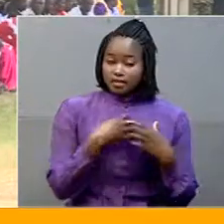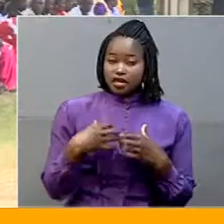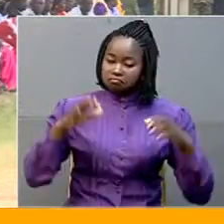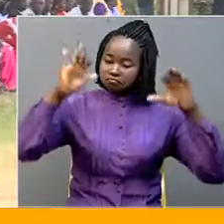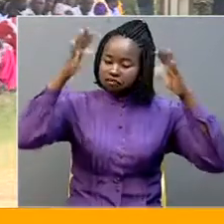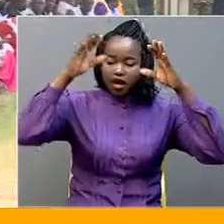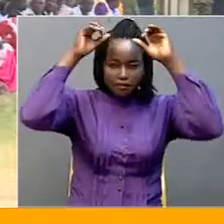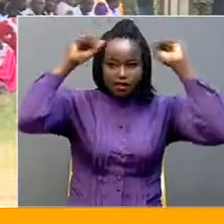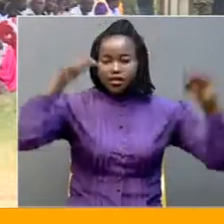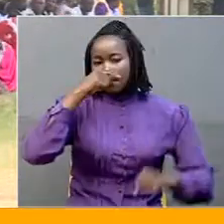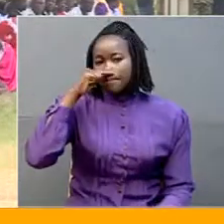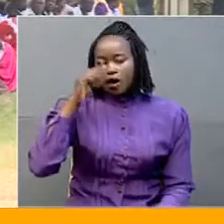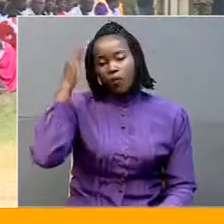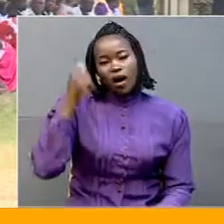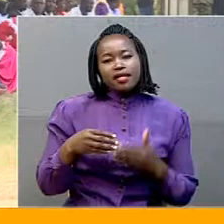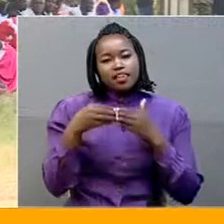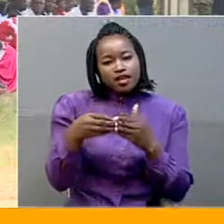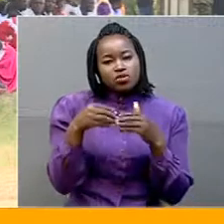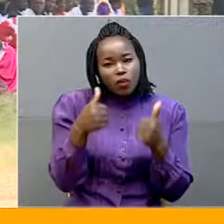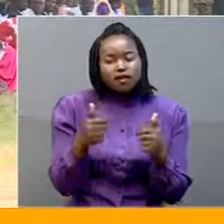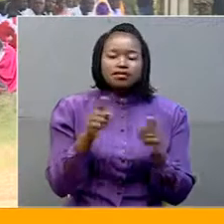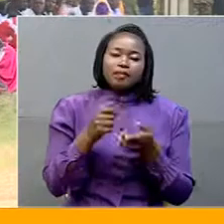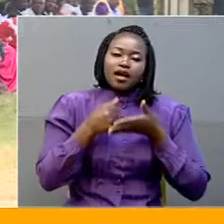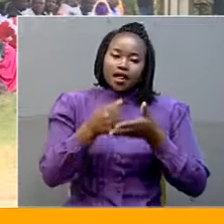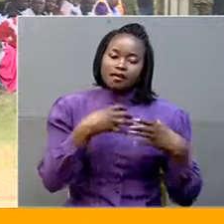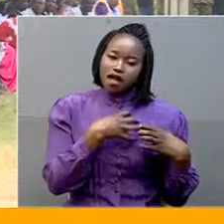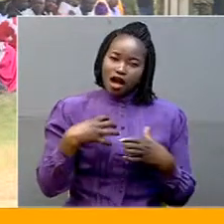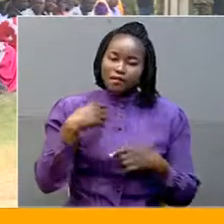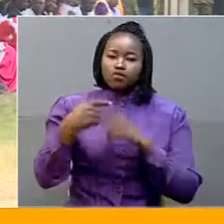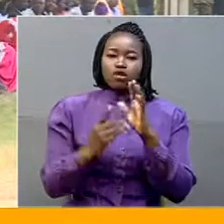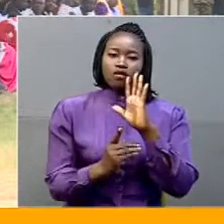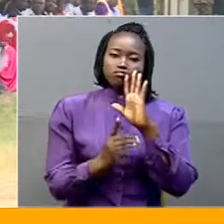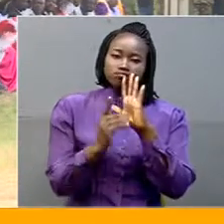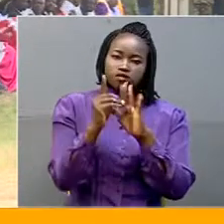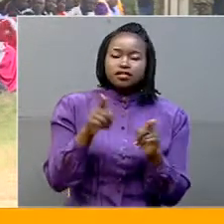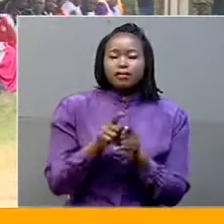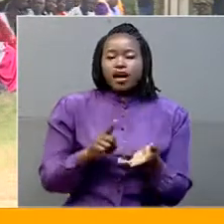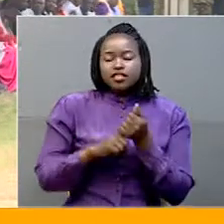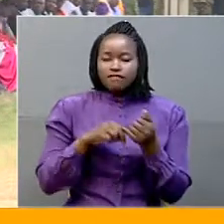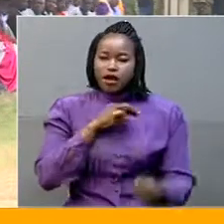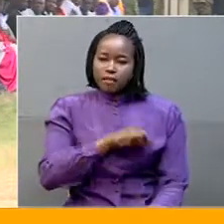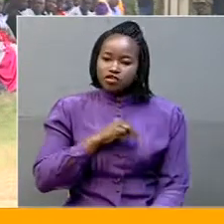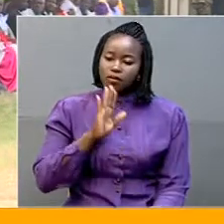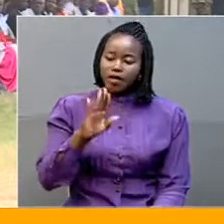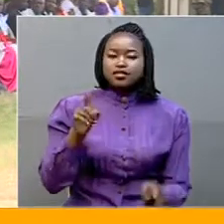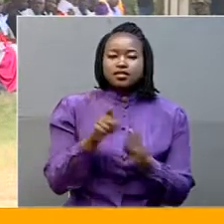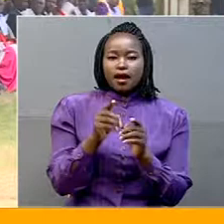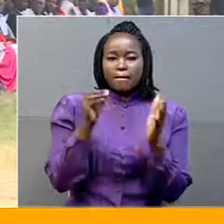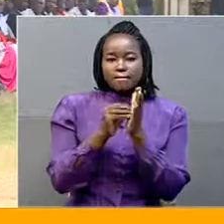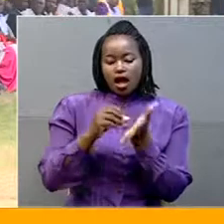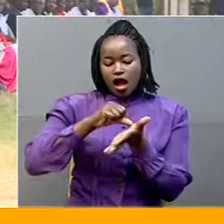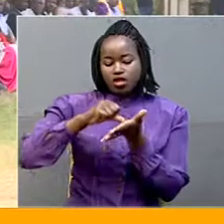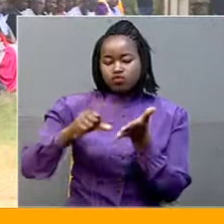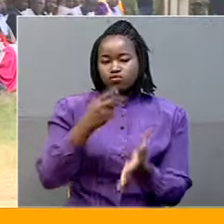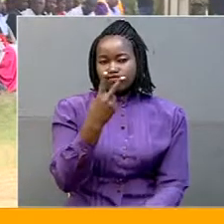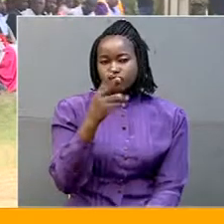Msevini for his leadership that has made the AME grow and achieve its mission as enshrined in Article 209 of the